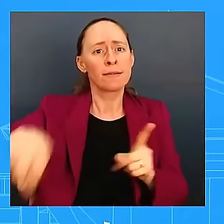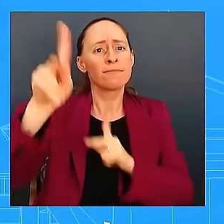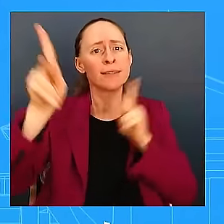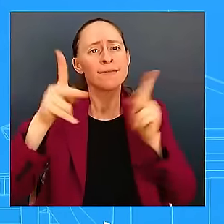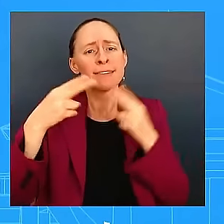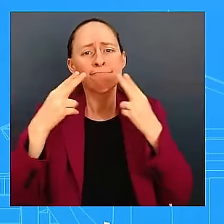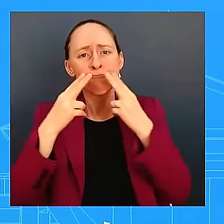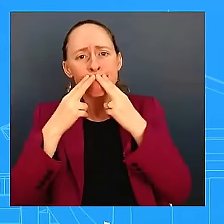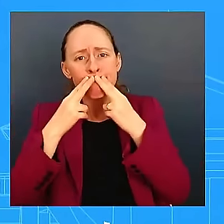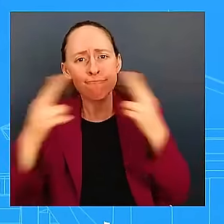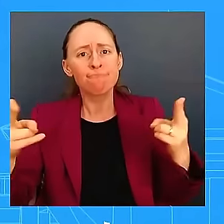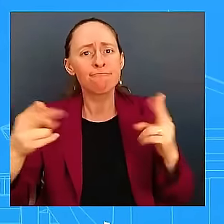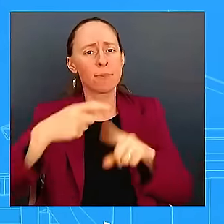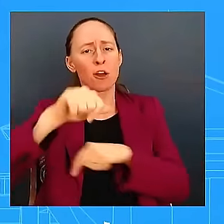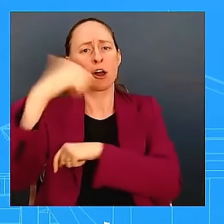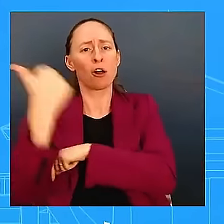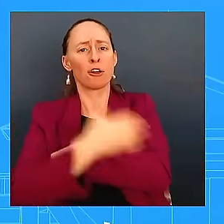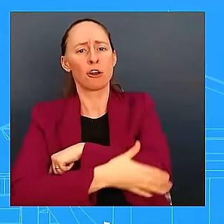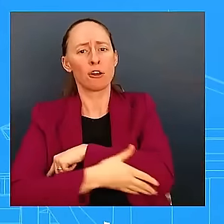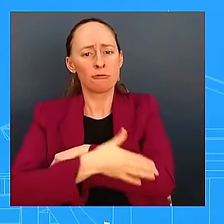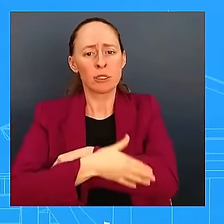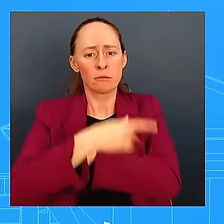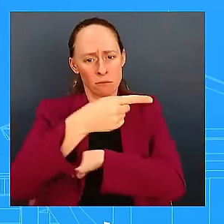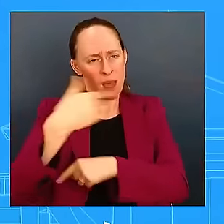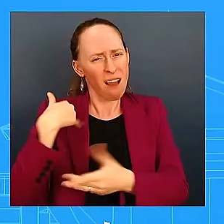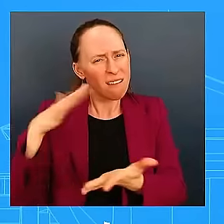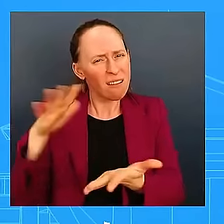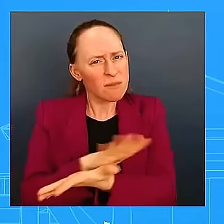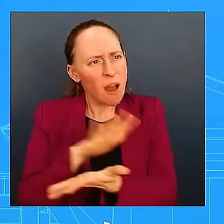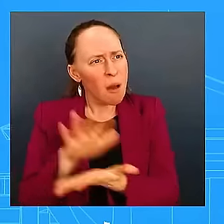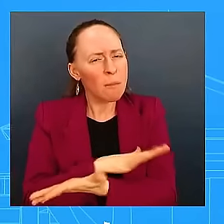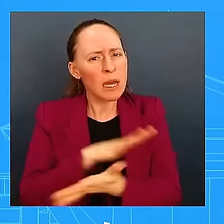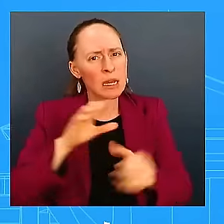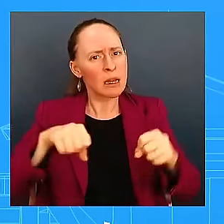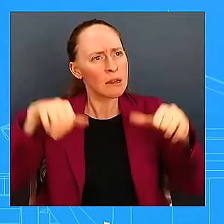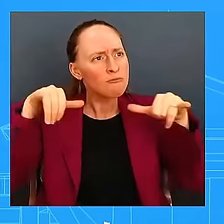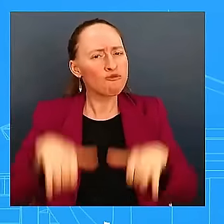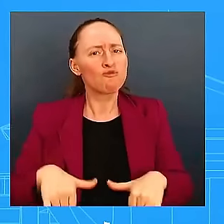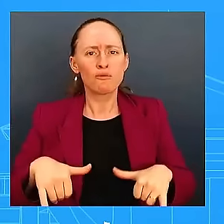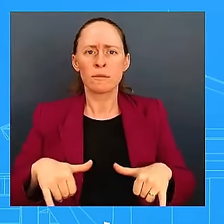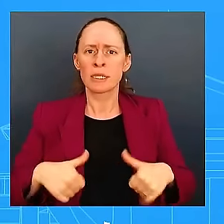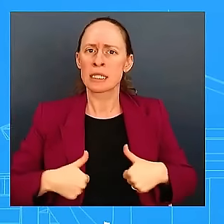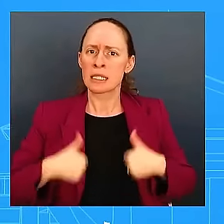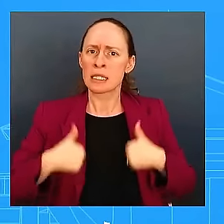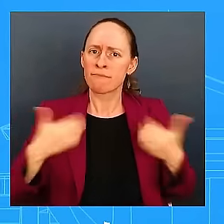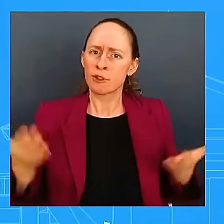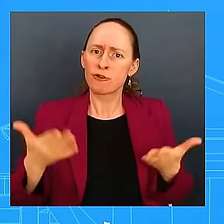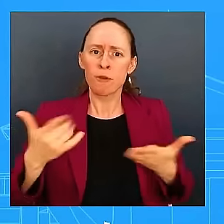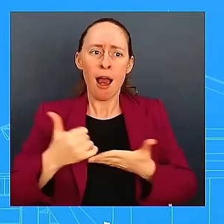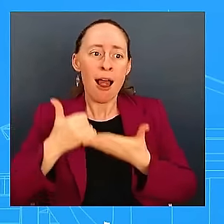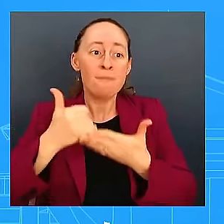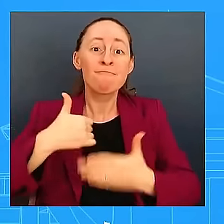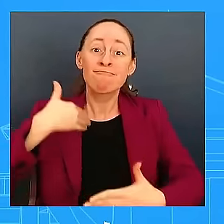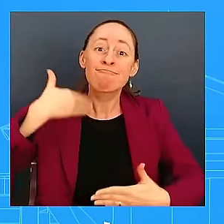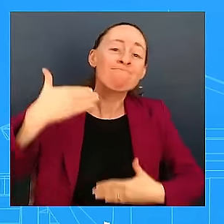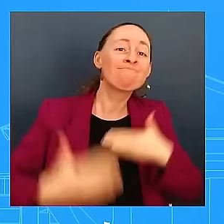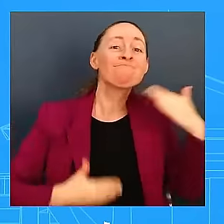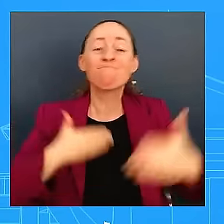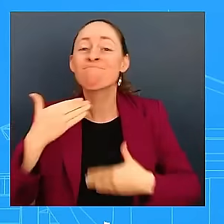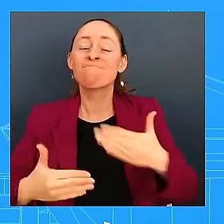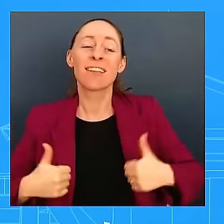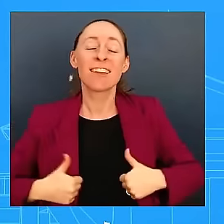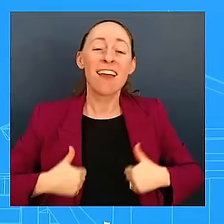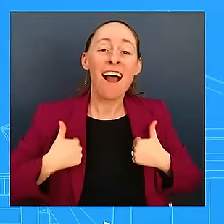helping a community economically, who are welcomed in that community, and saying these baseless lies